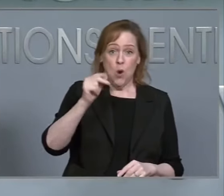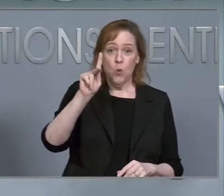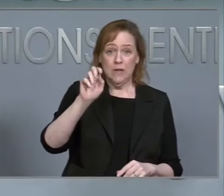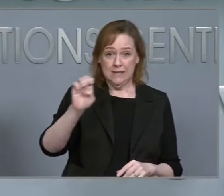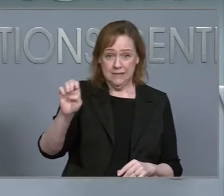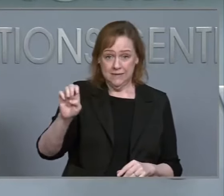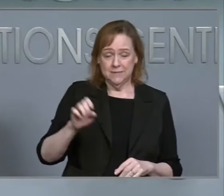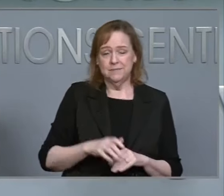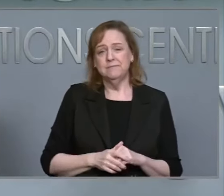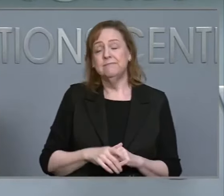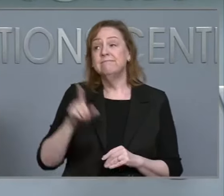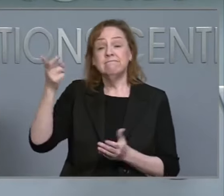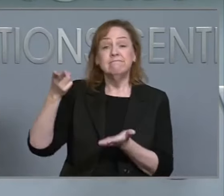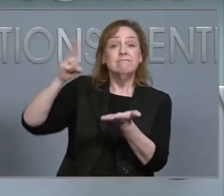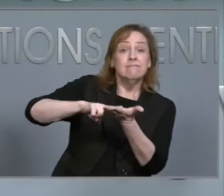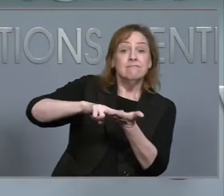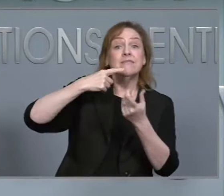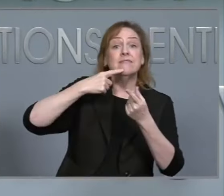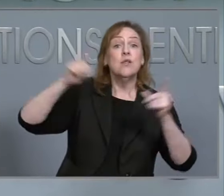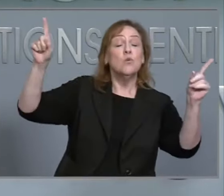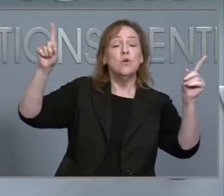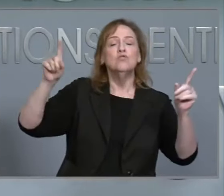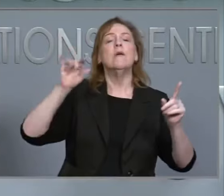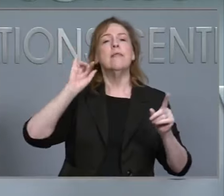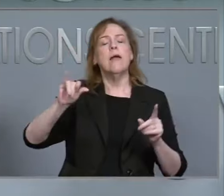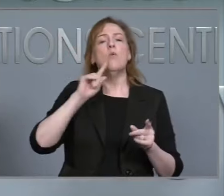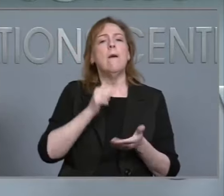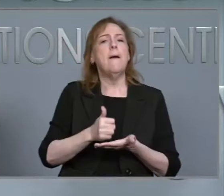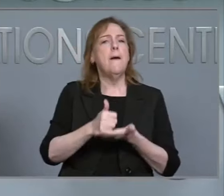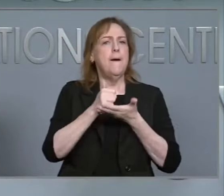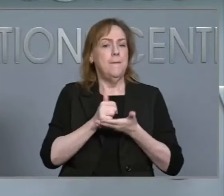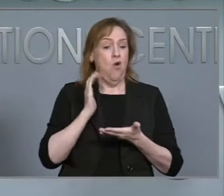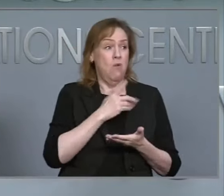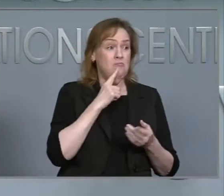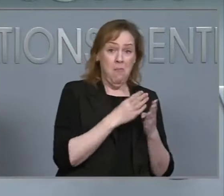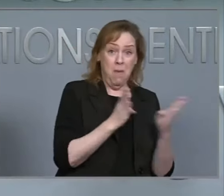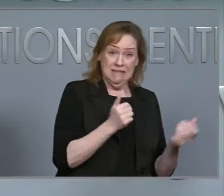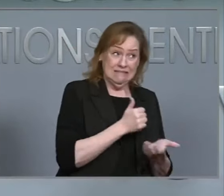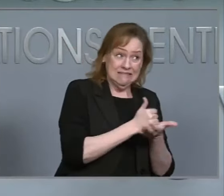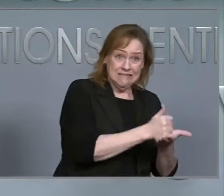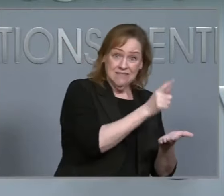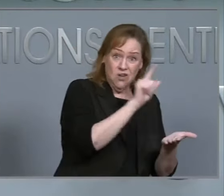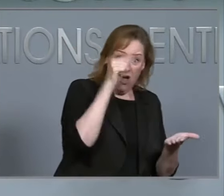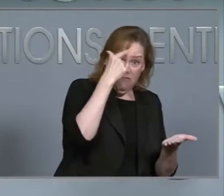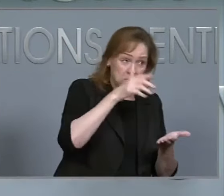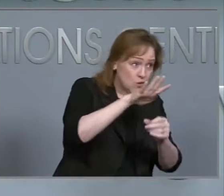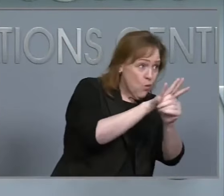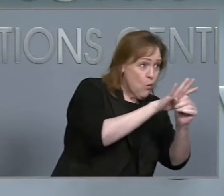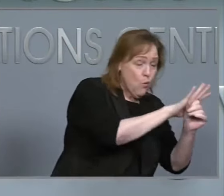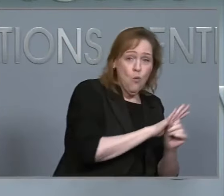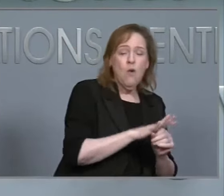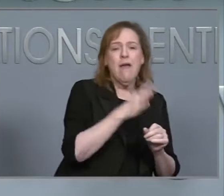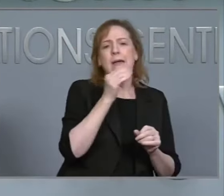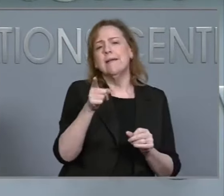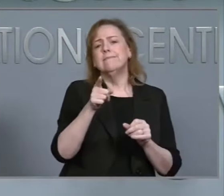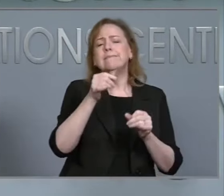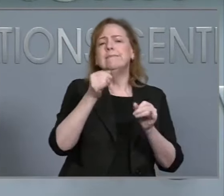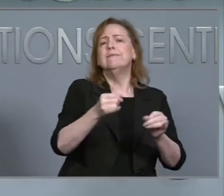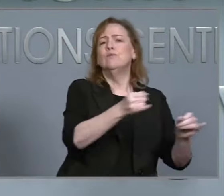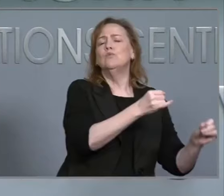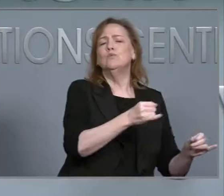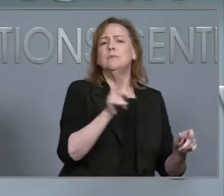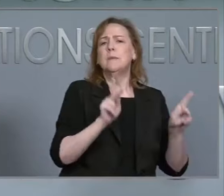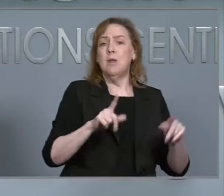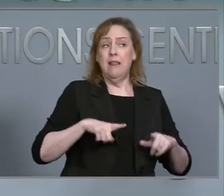for public assistance to help our hard-hit local governments, as well as provide much-needed relief to our residents